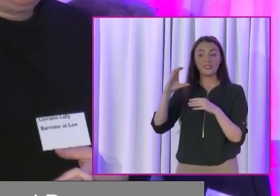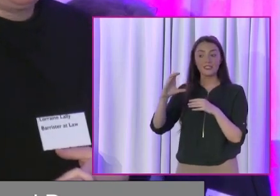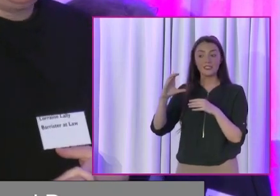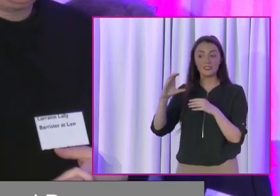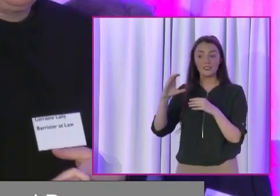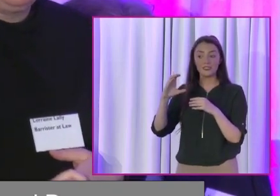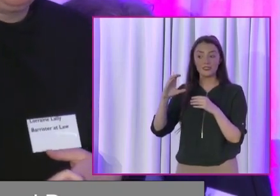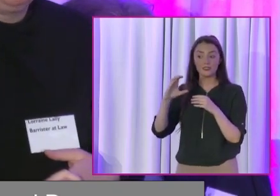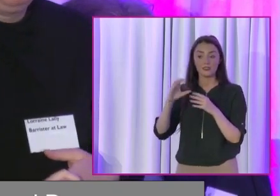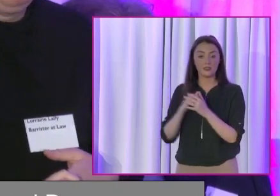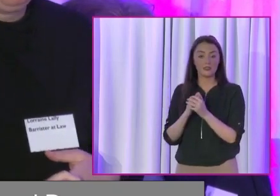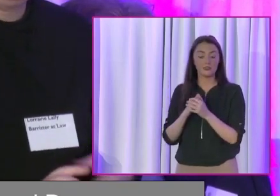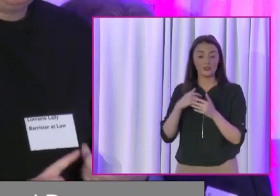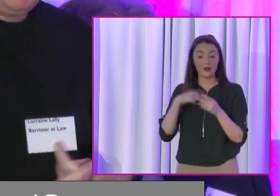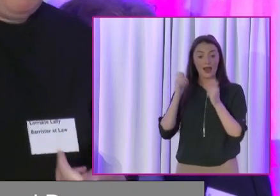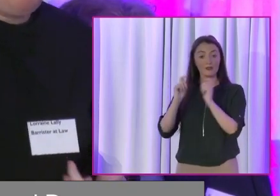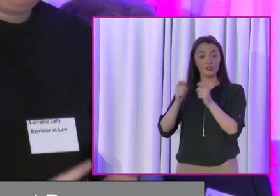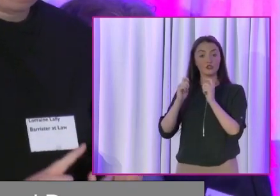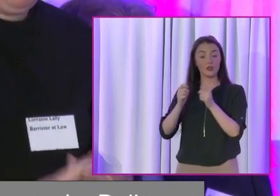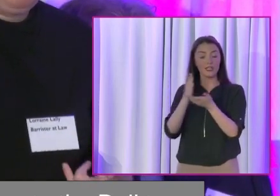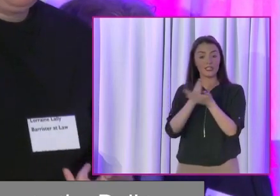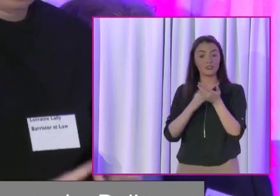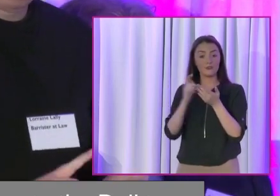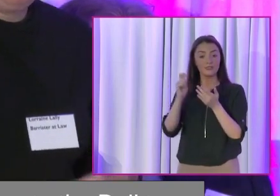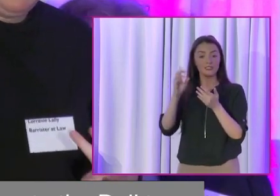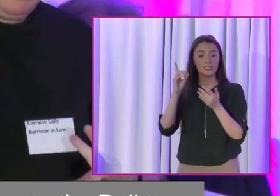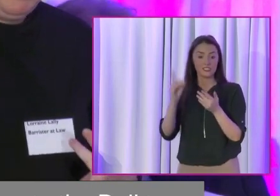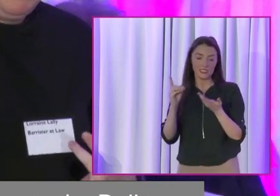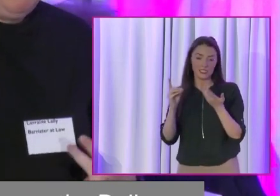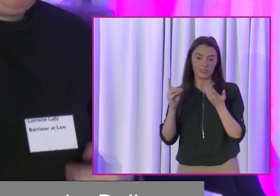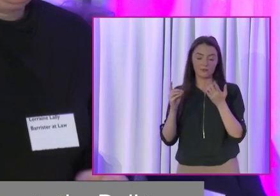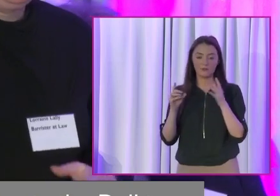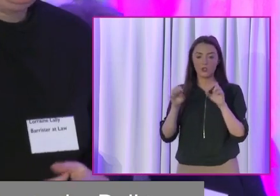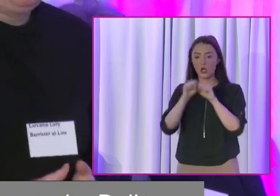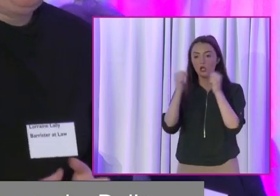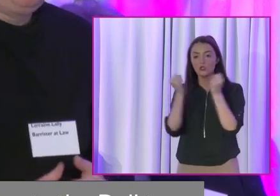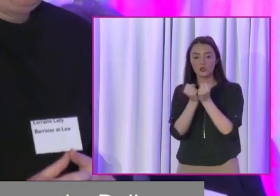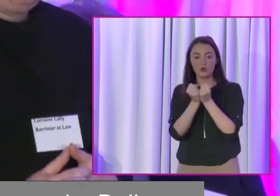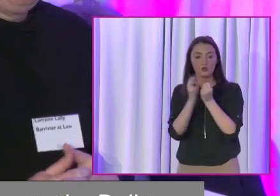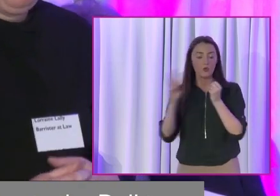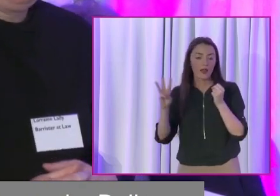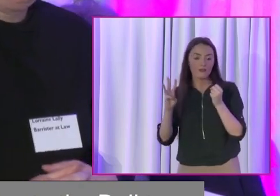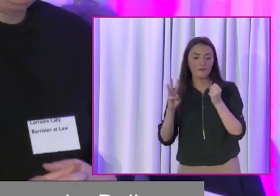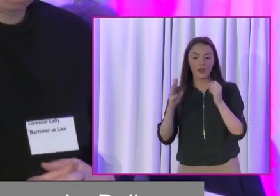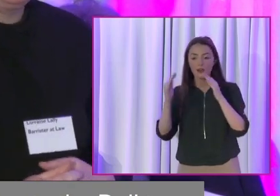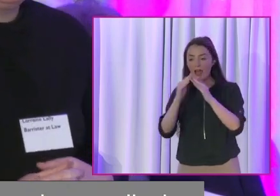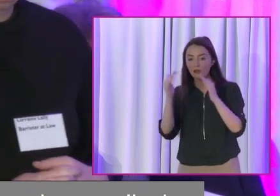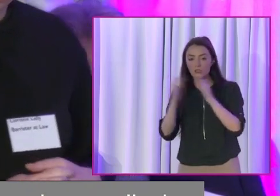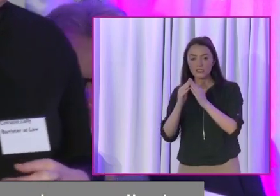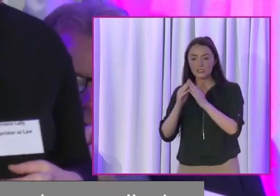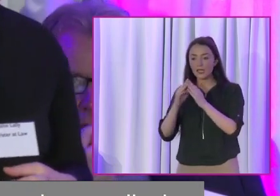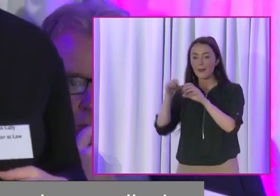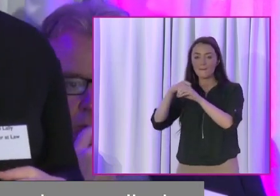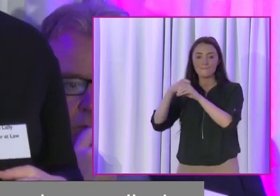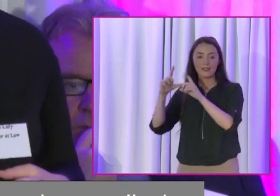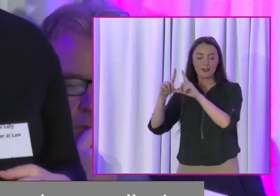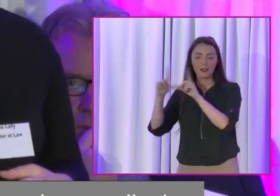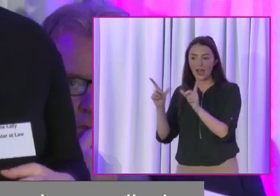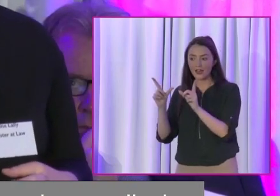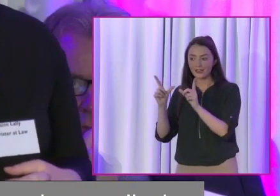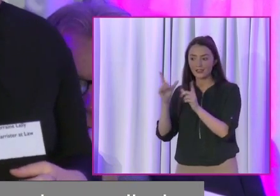train some of the TDs on social welfare, housing, medical arts. They didn't know. And one of them was a junior minister.